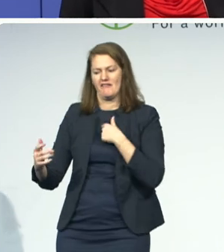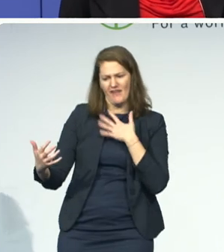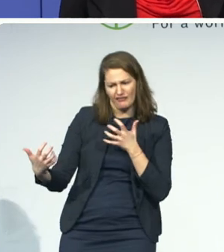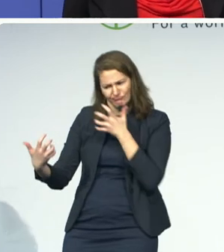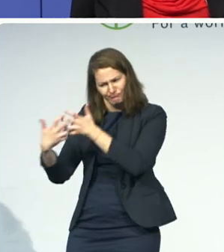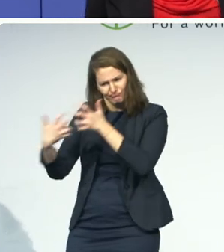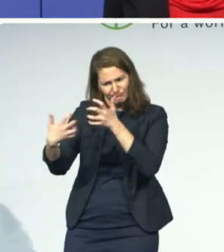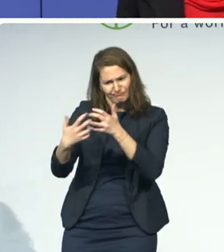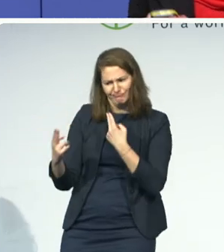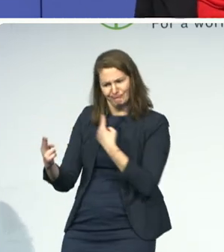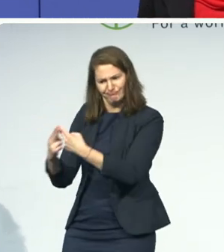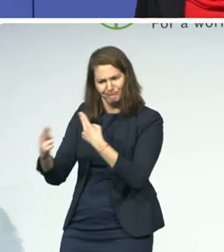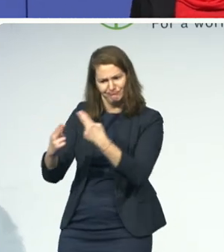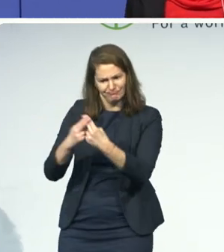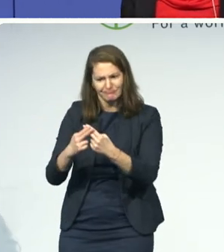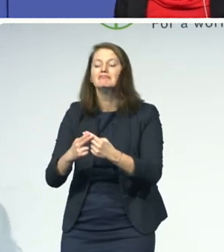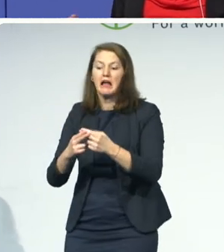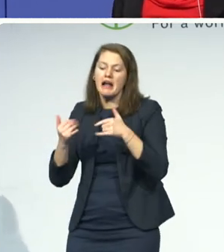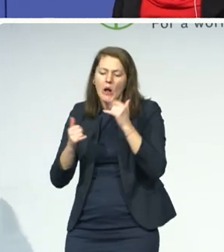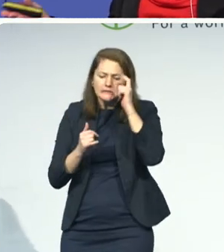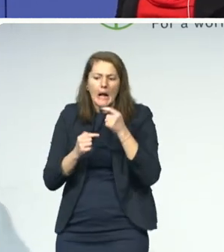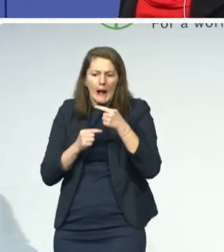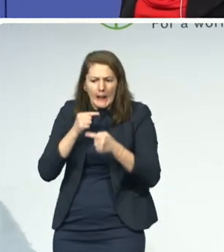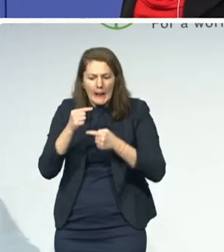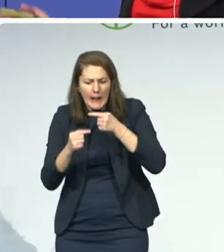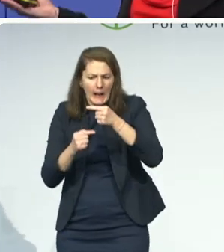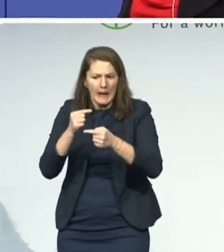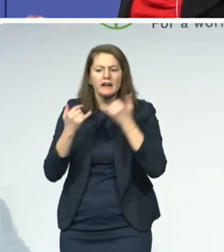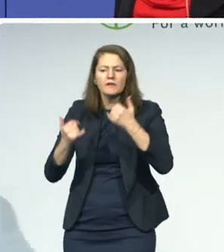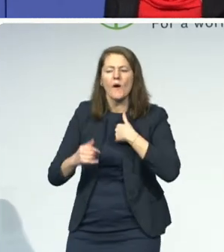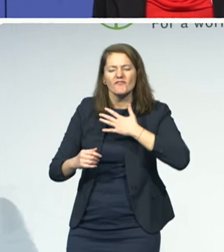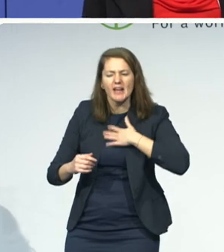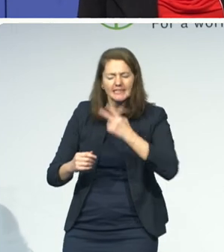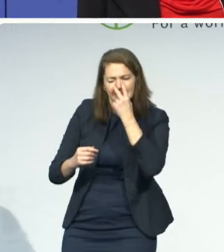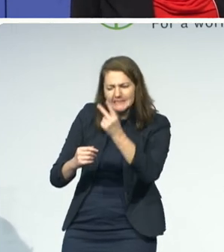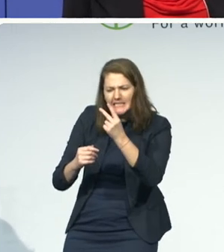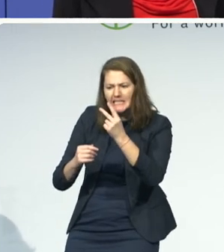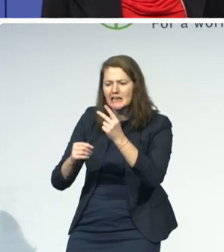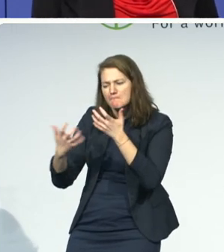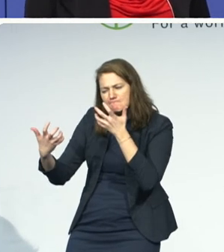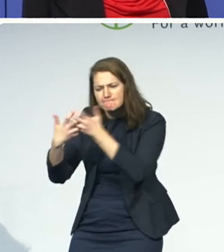too, as we look at the best ways to make doing math accessible to all.